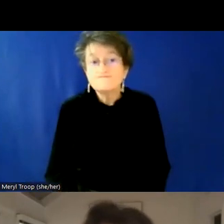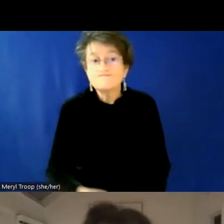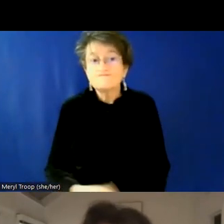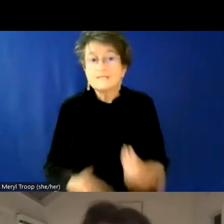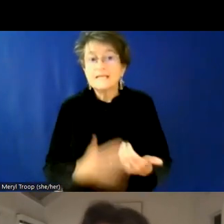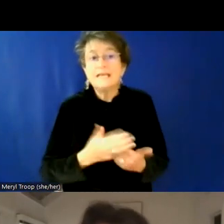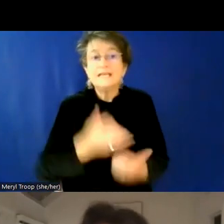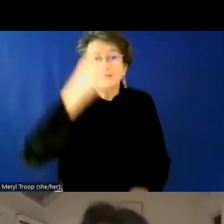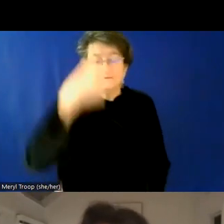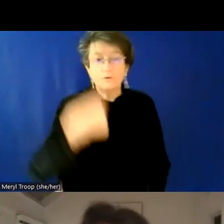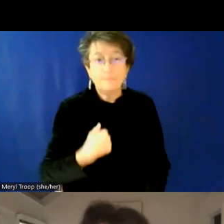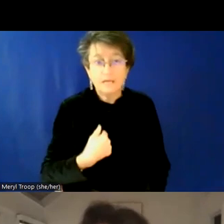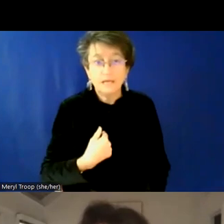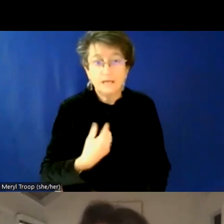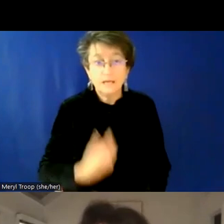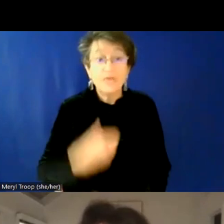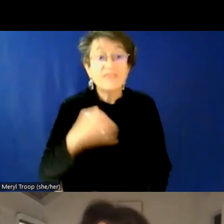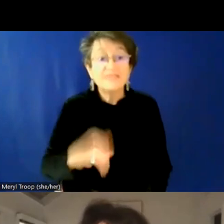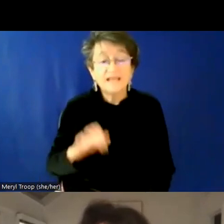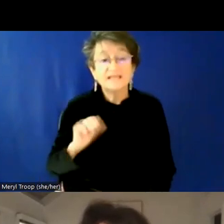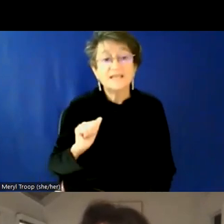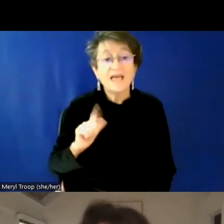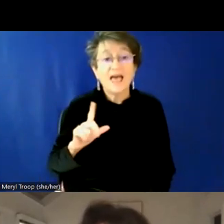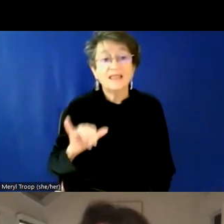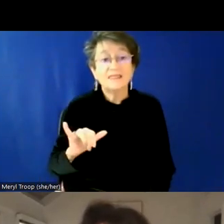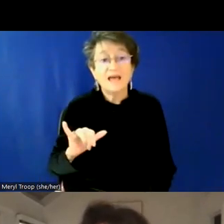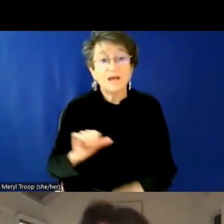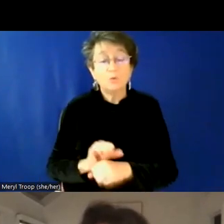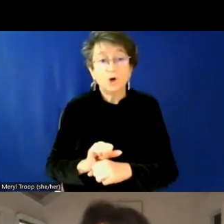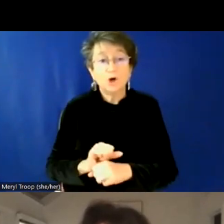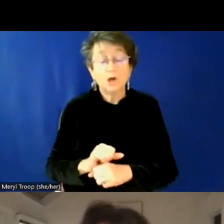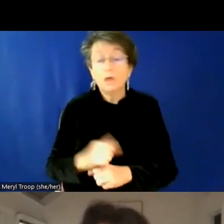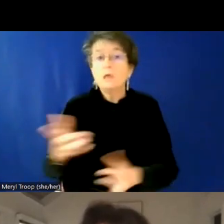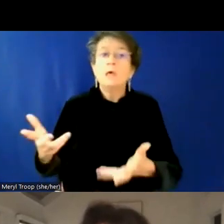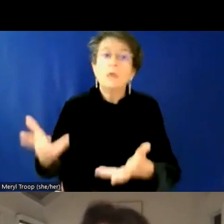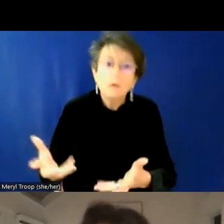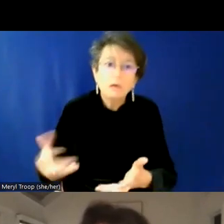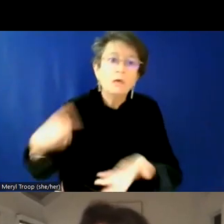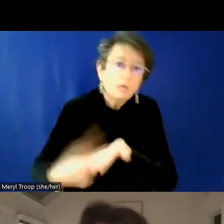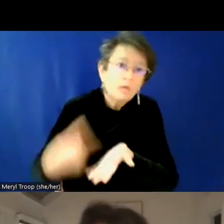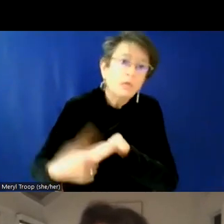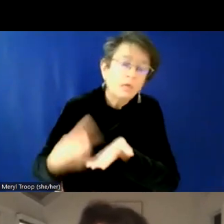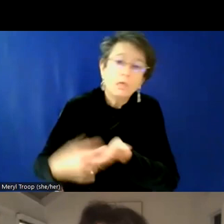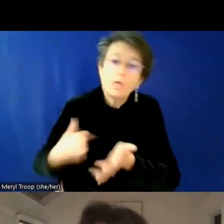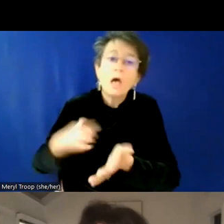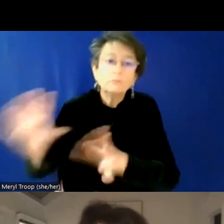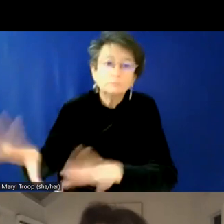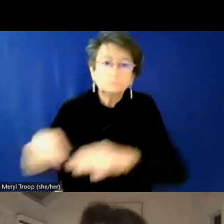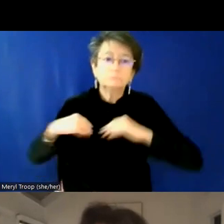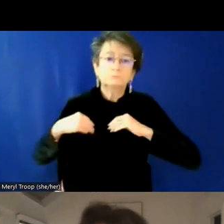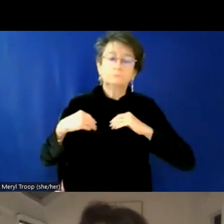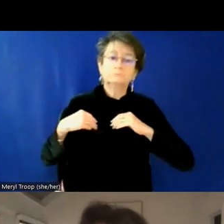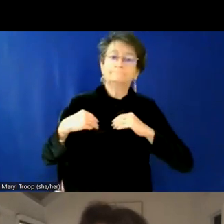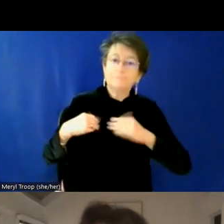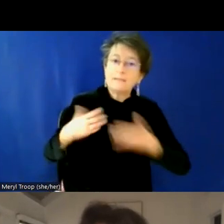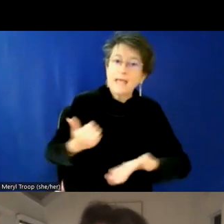Erica was talking about earlier. This is the ally work, right? Like if I can take this lift away from somebody, happy to do so any day of week. Um, and